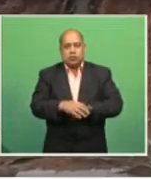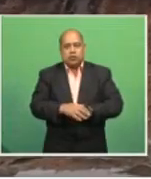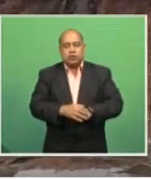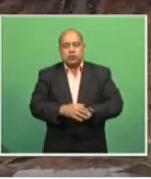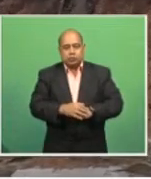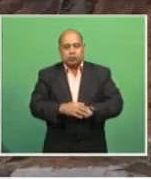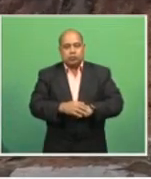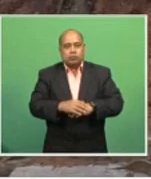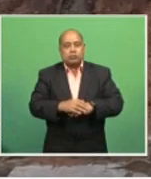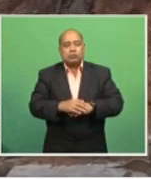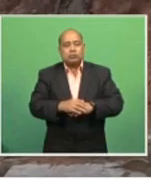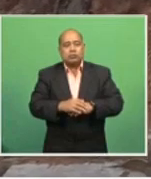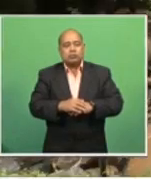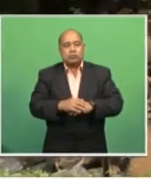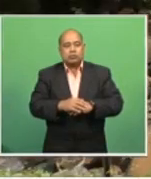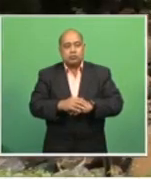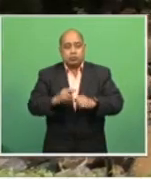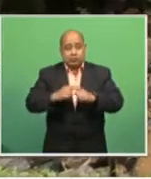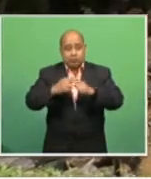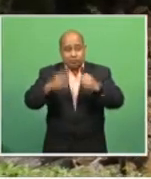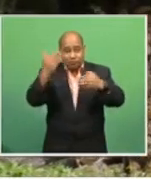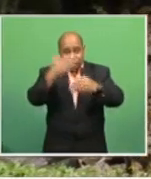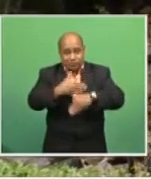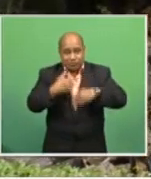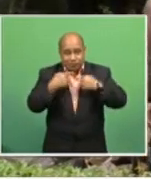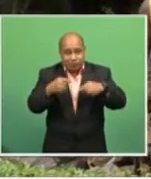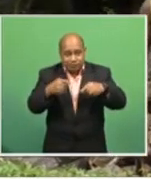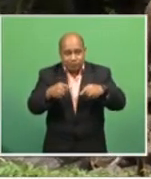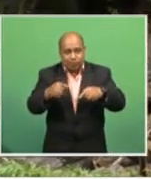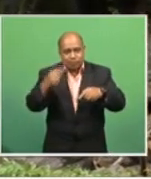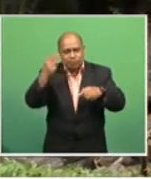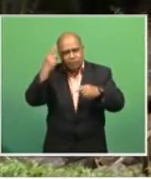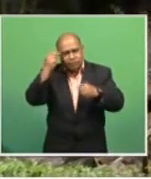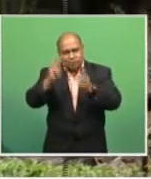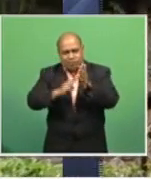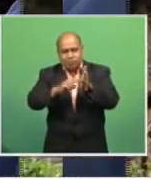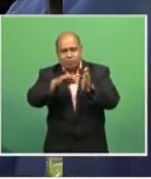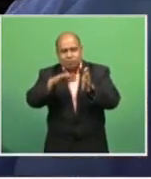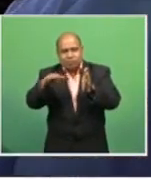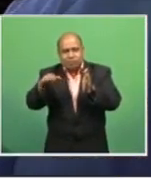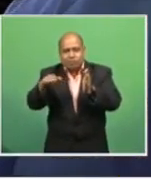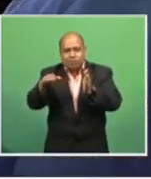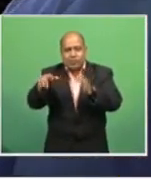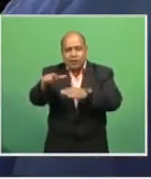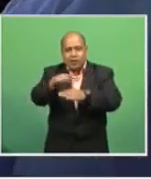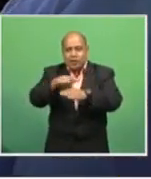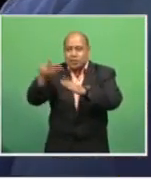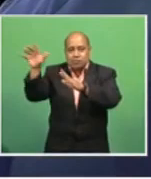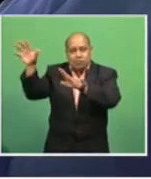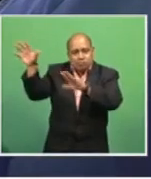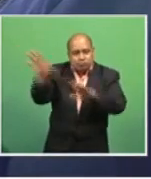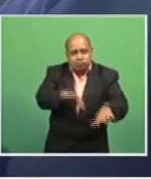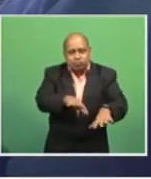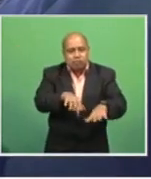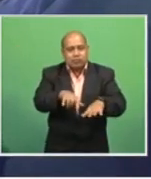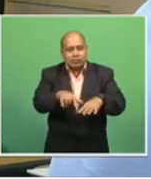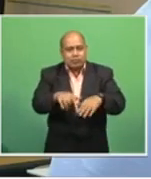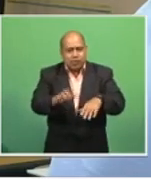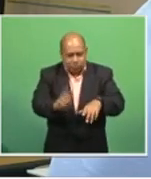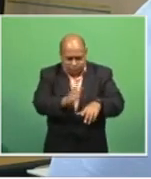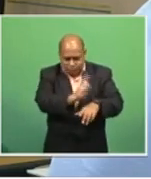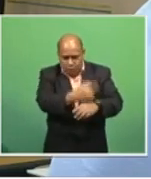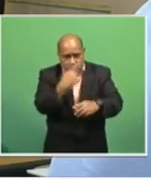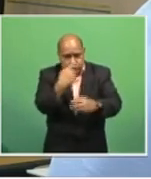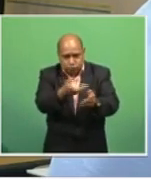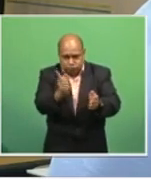In the news tonight, close call for Naseenu community due to landslide. Flood warning remains for Fiji